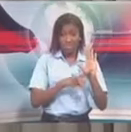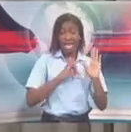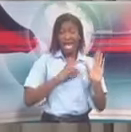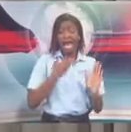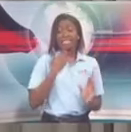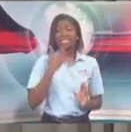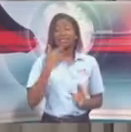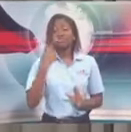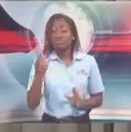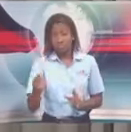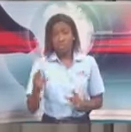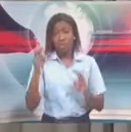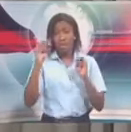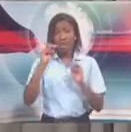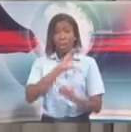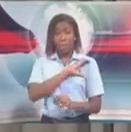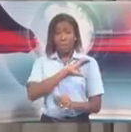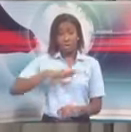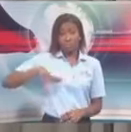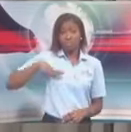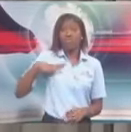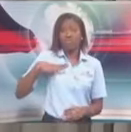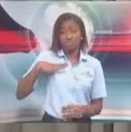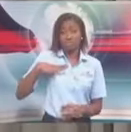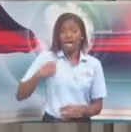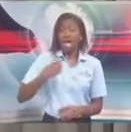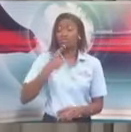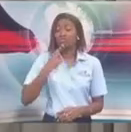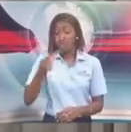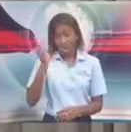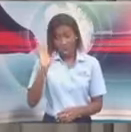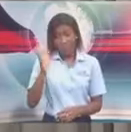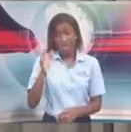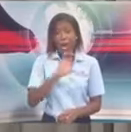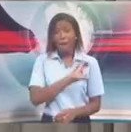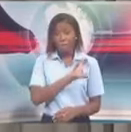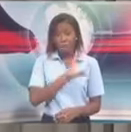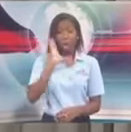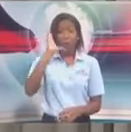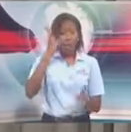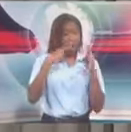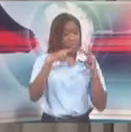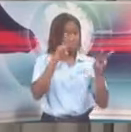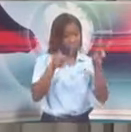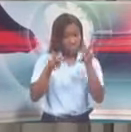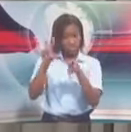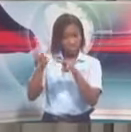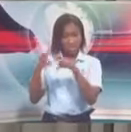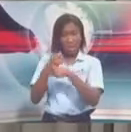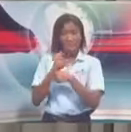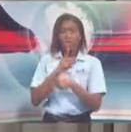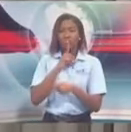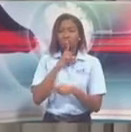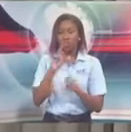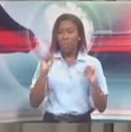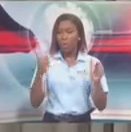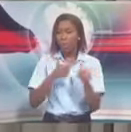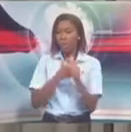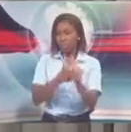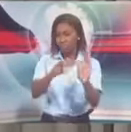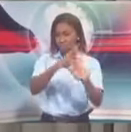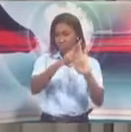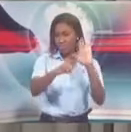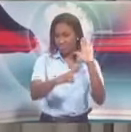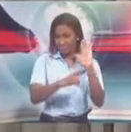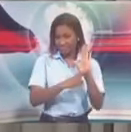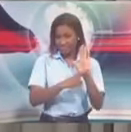and they are going to be stepping up their continued police efforts with respect to keeping us all safe. So, that is the first thing that